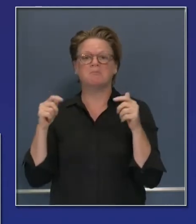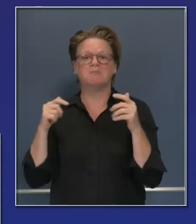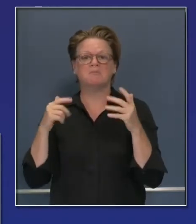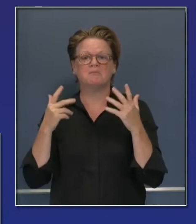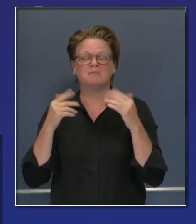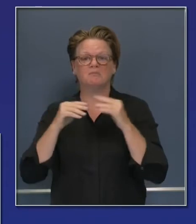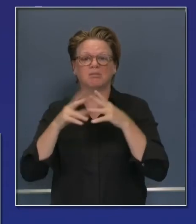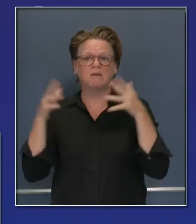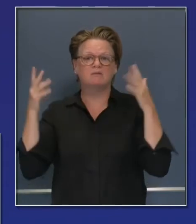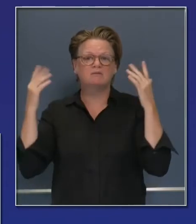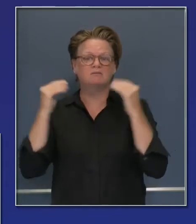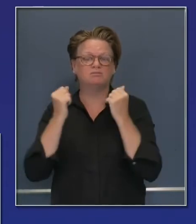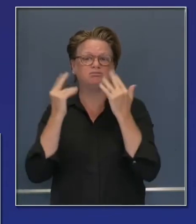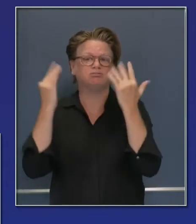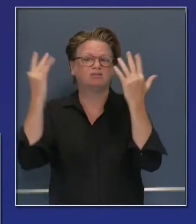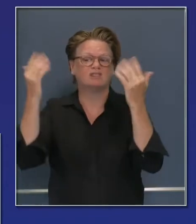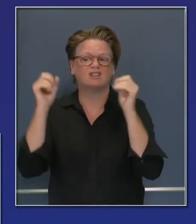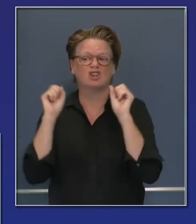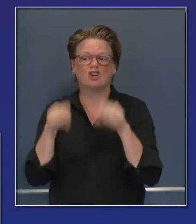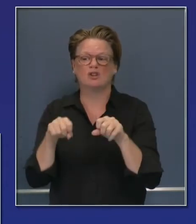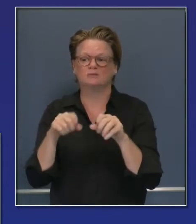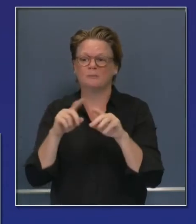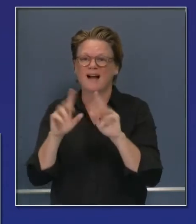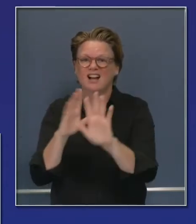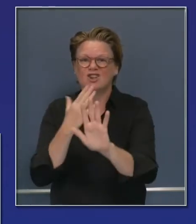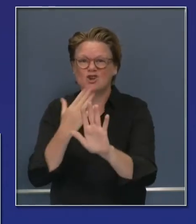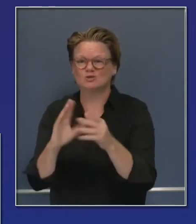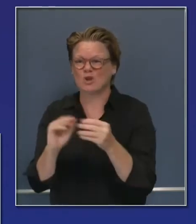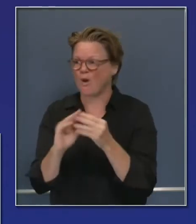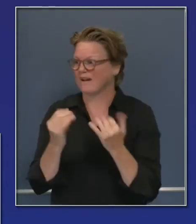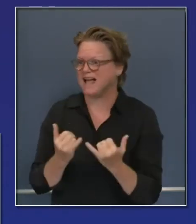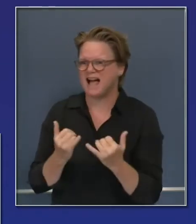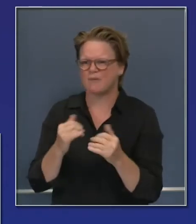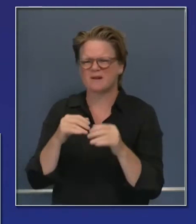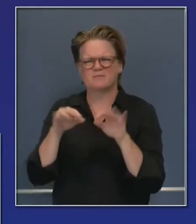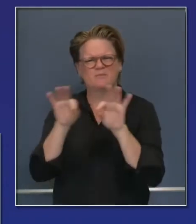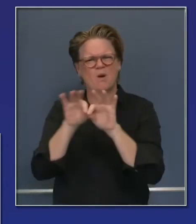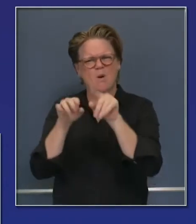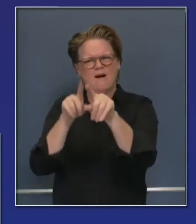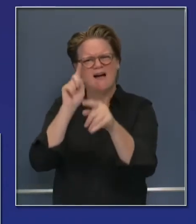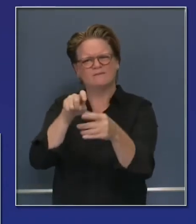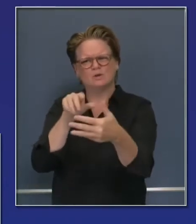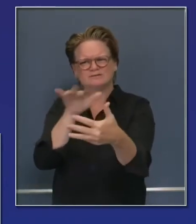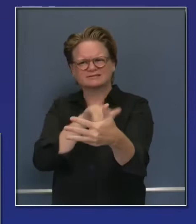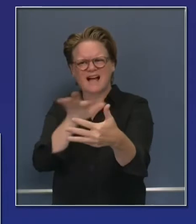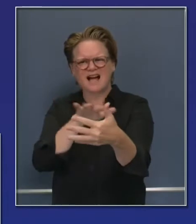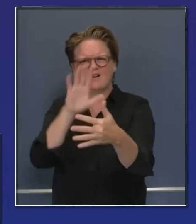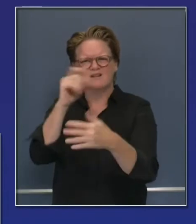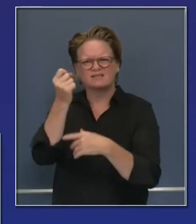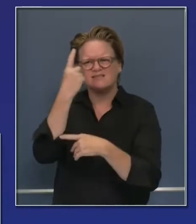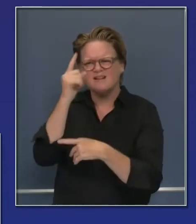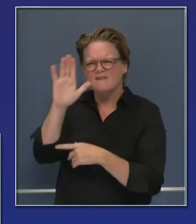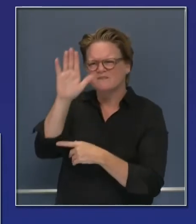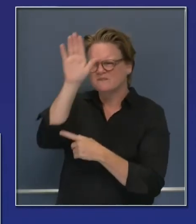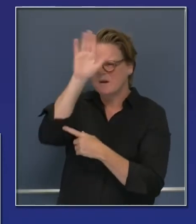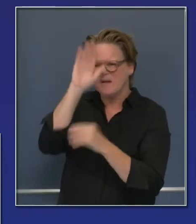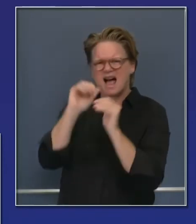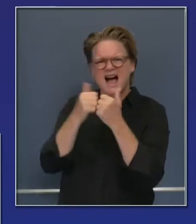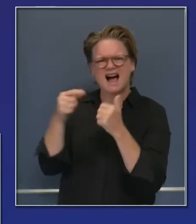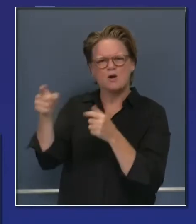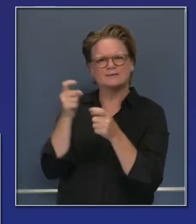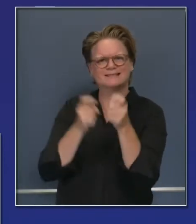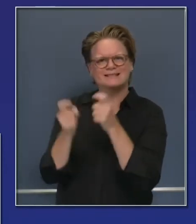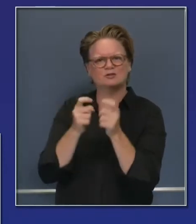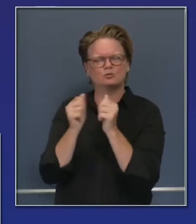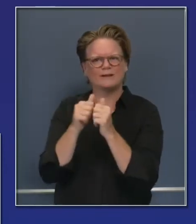actually wants to write a good news story, learn about the heroism and the firefight and the firefighters there. 60 percent contained in